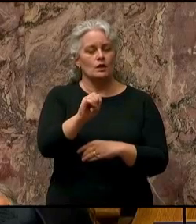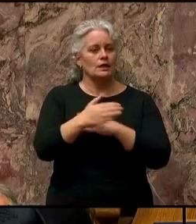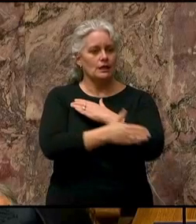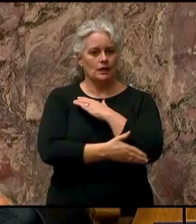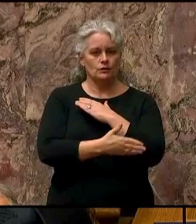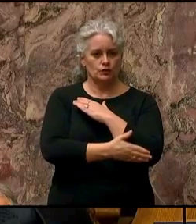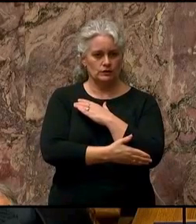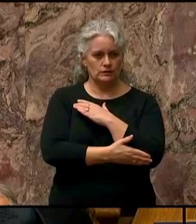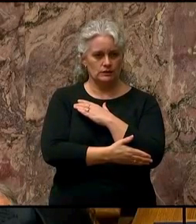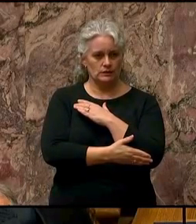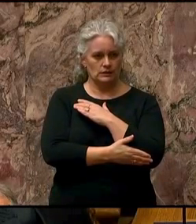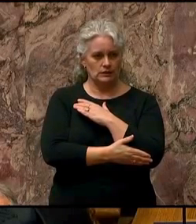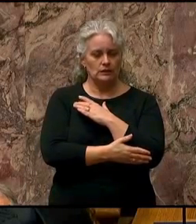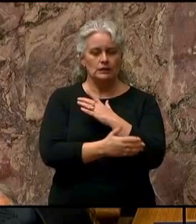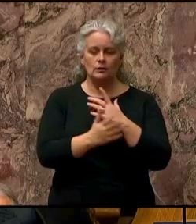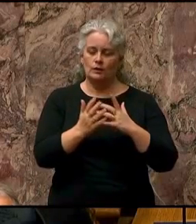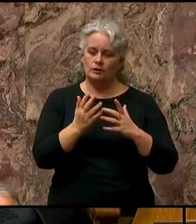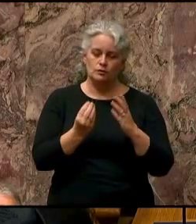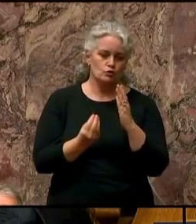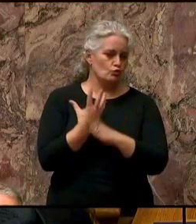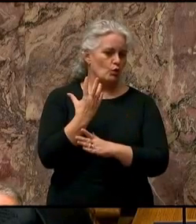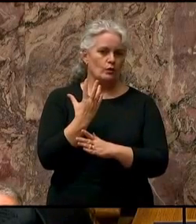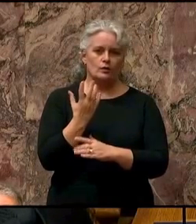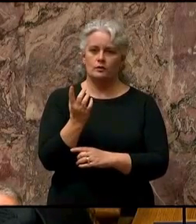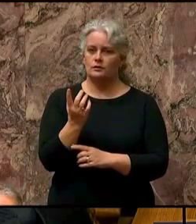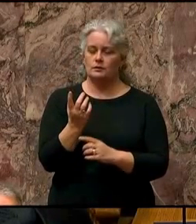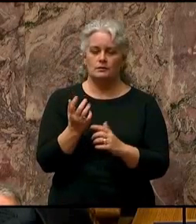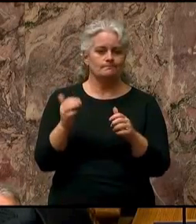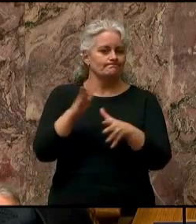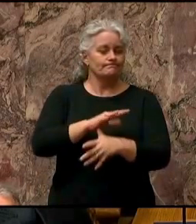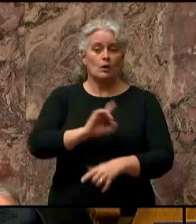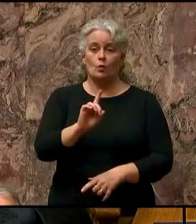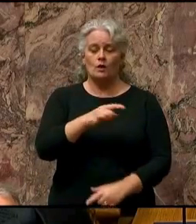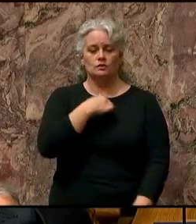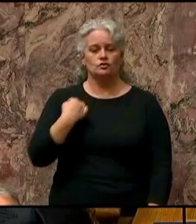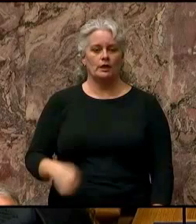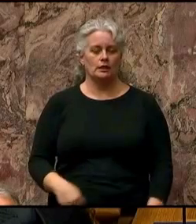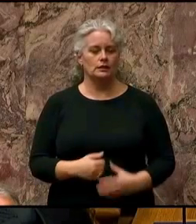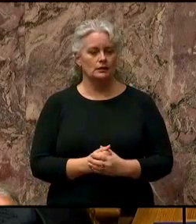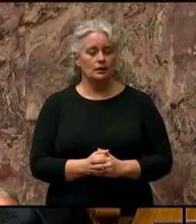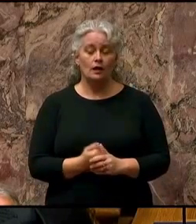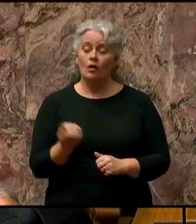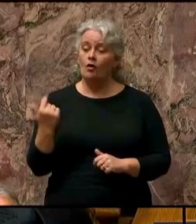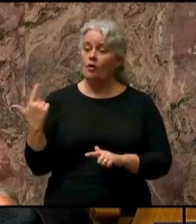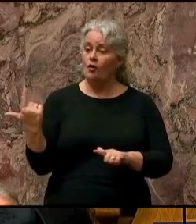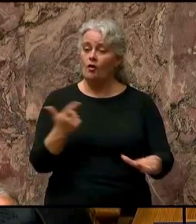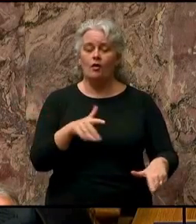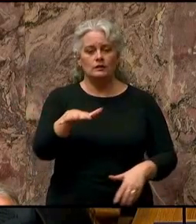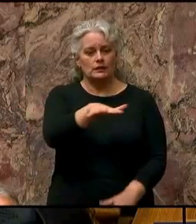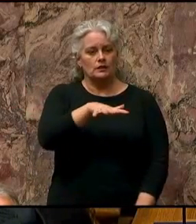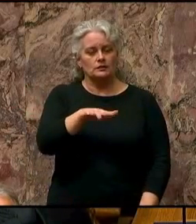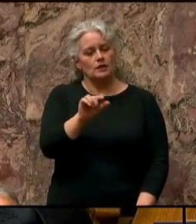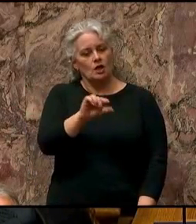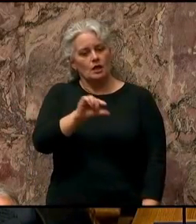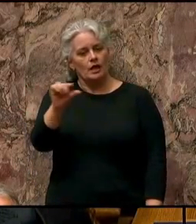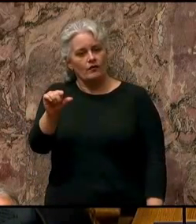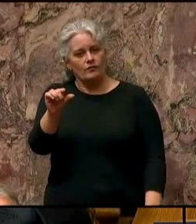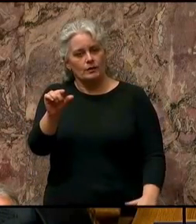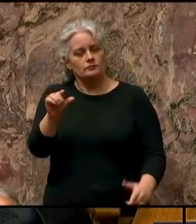with record-setting growth in China. In all these sectors, your government is delivering.